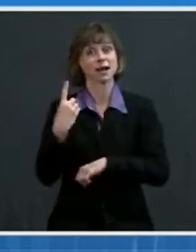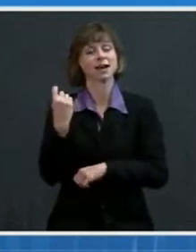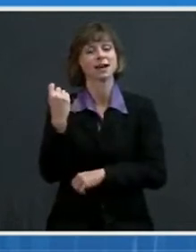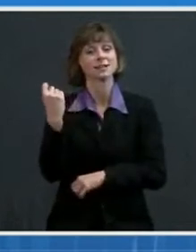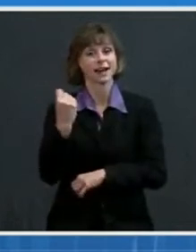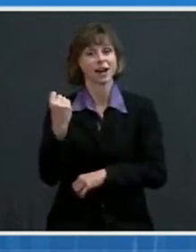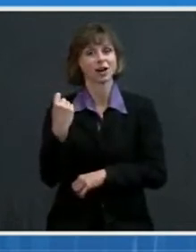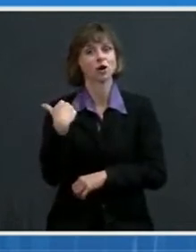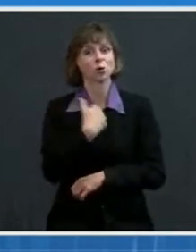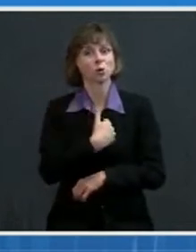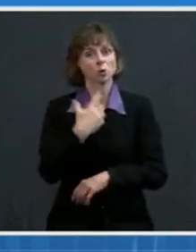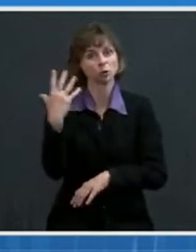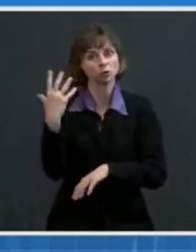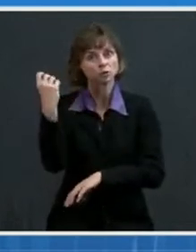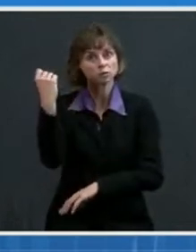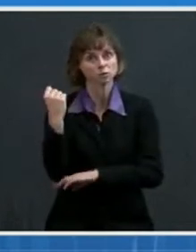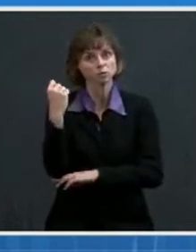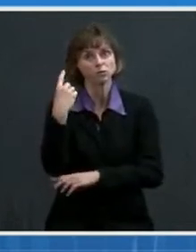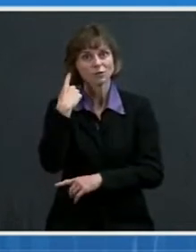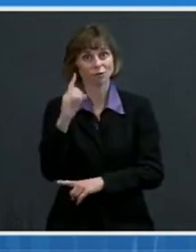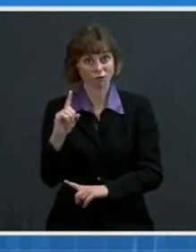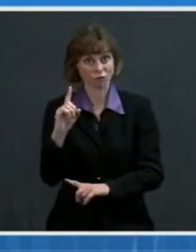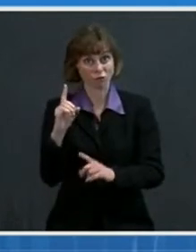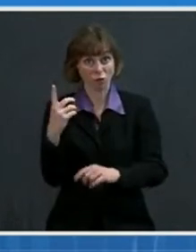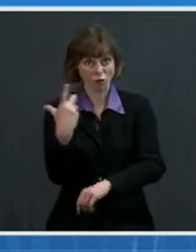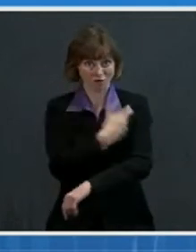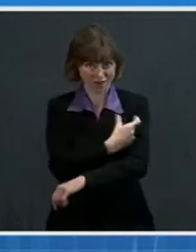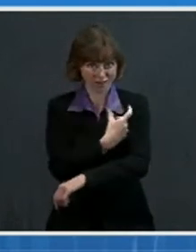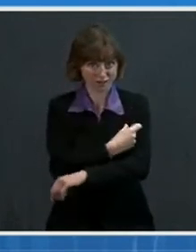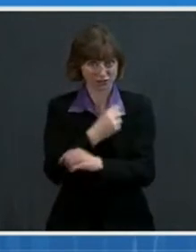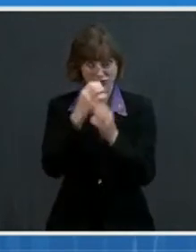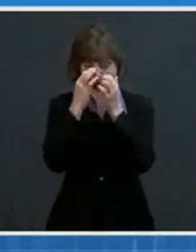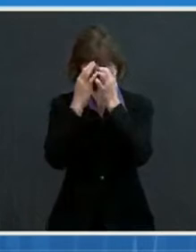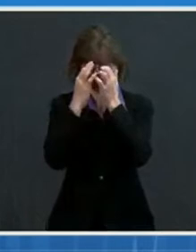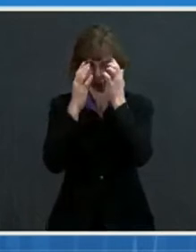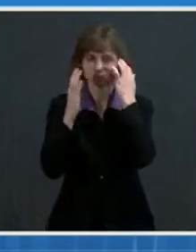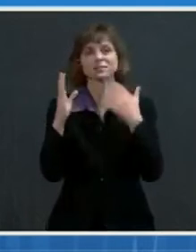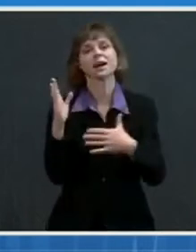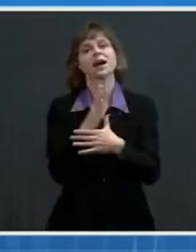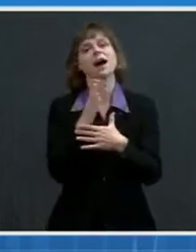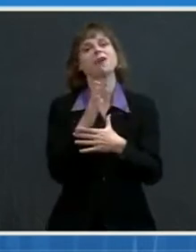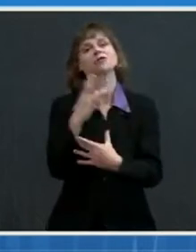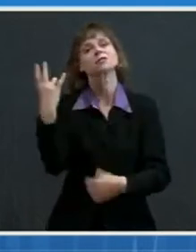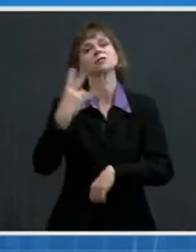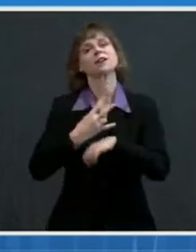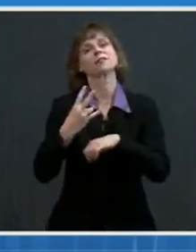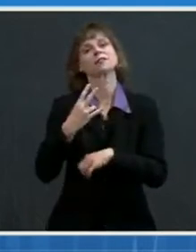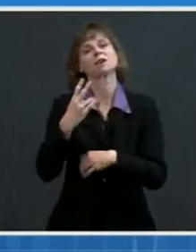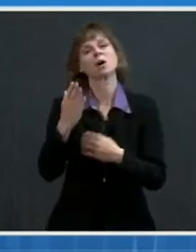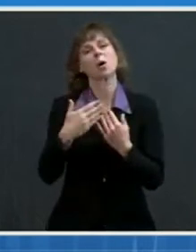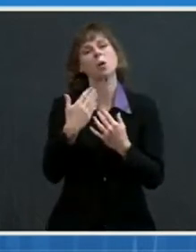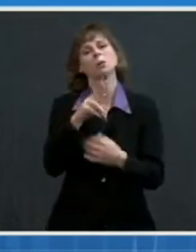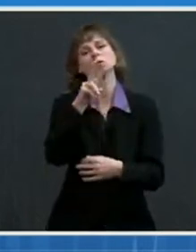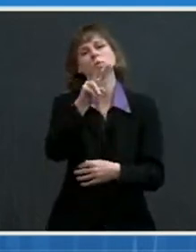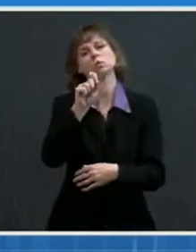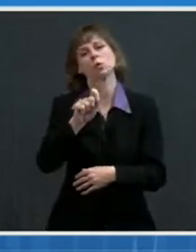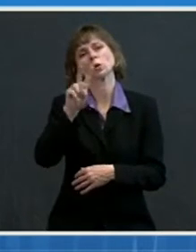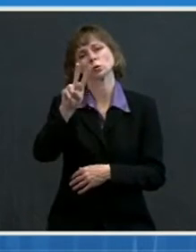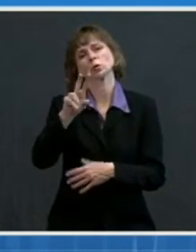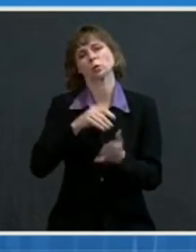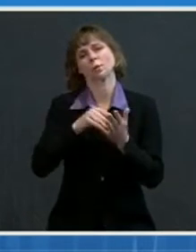recorded vaccinations. We are vaccinating a seven-day average of nearly 2.2 million Americans a day,